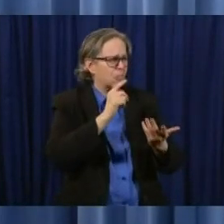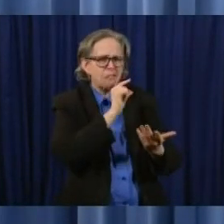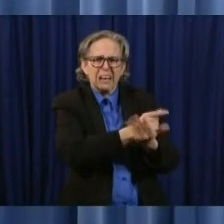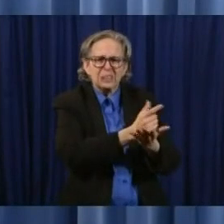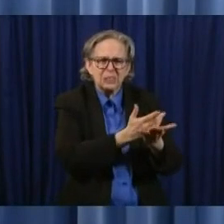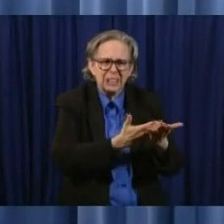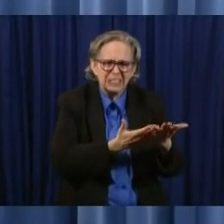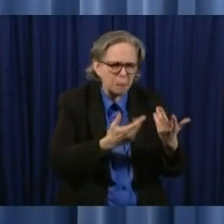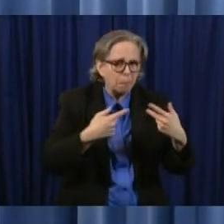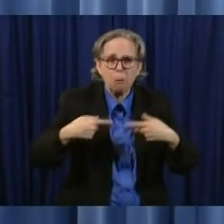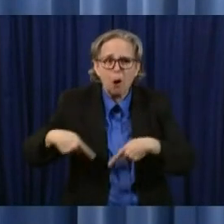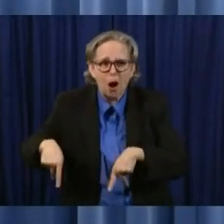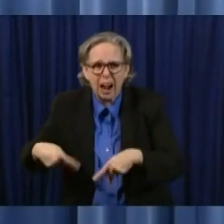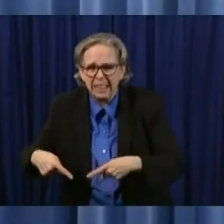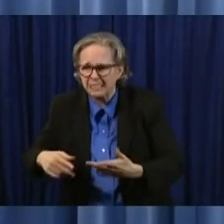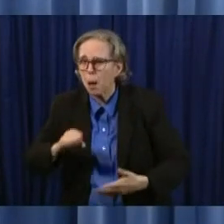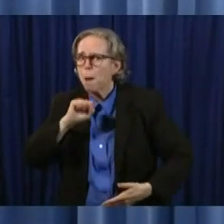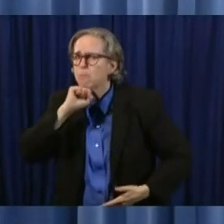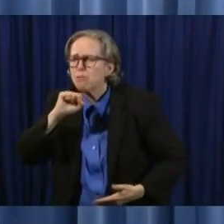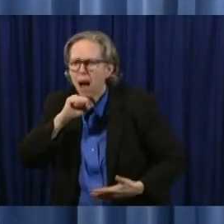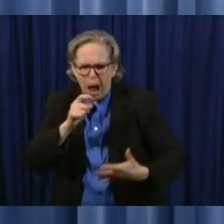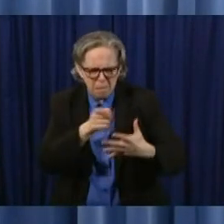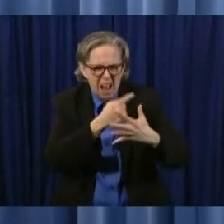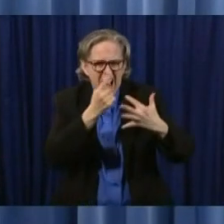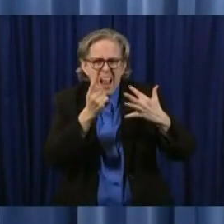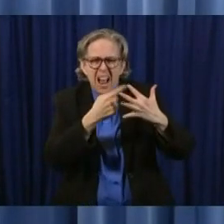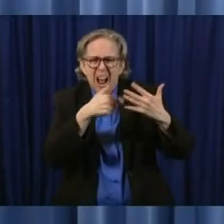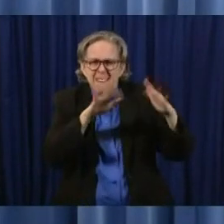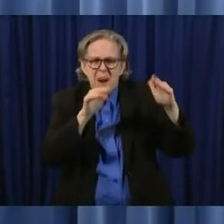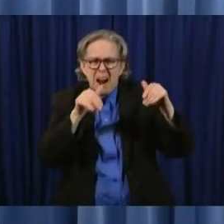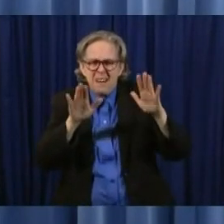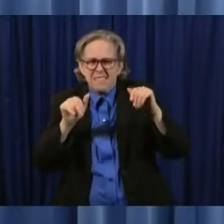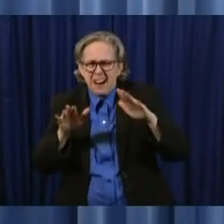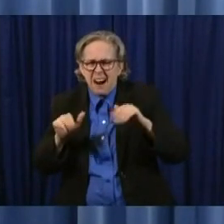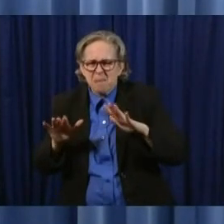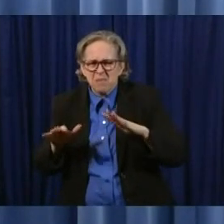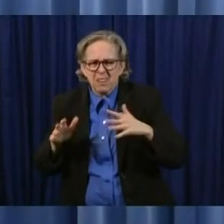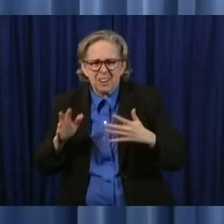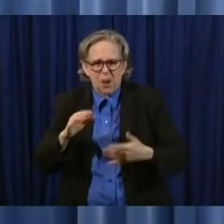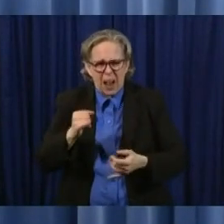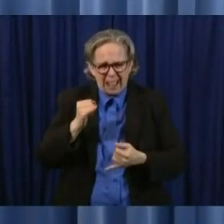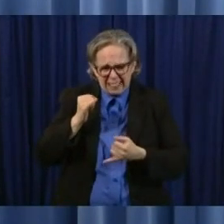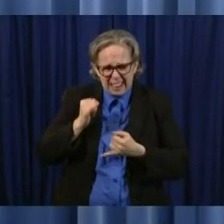and you gave up your last track season